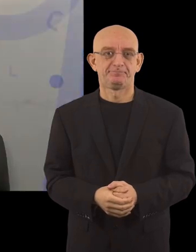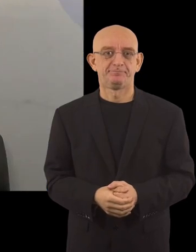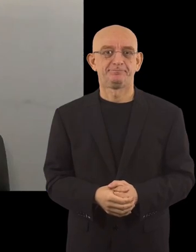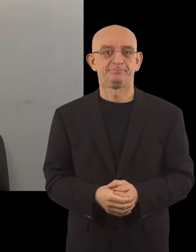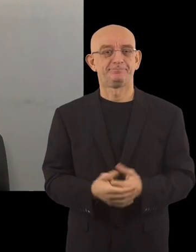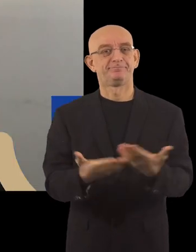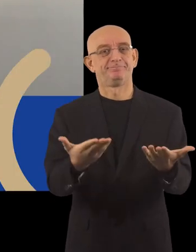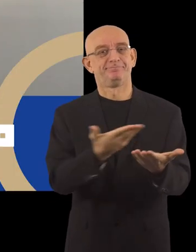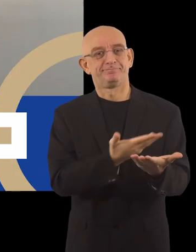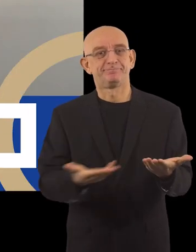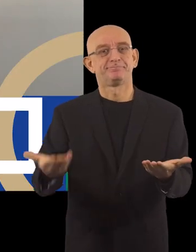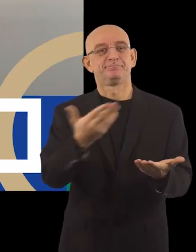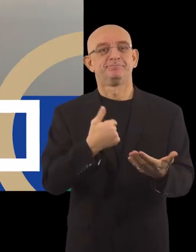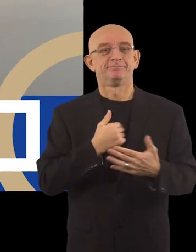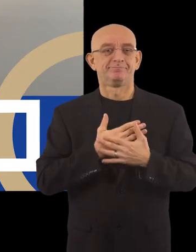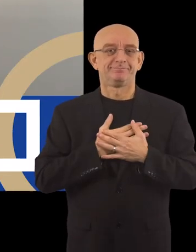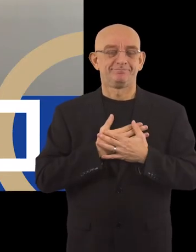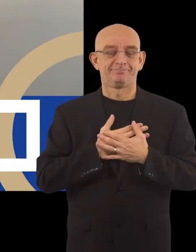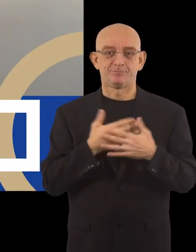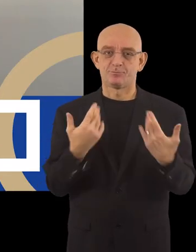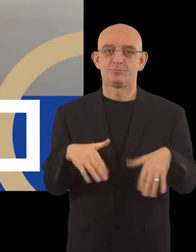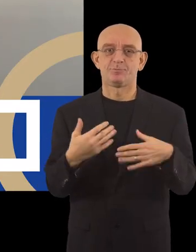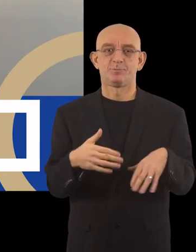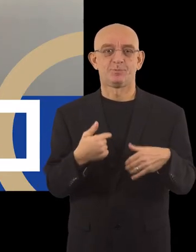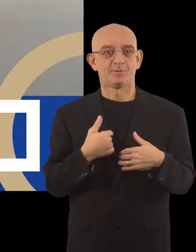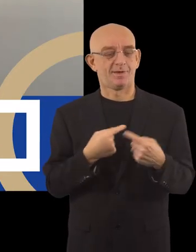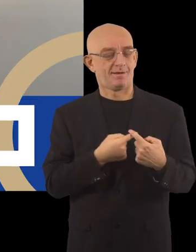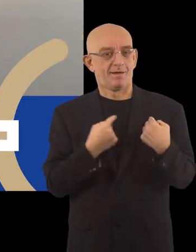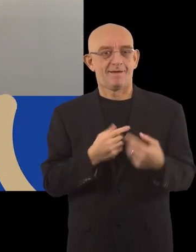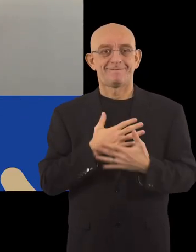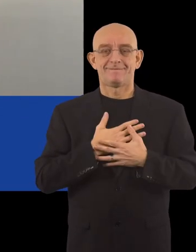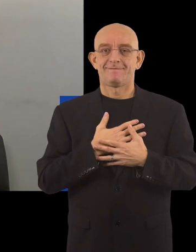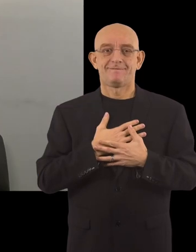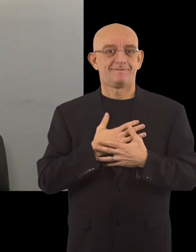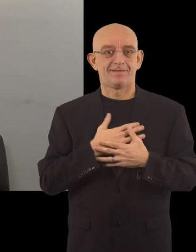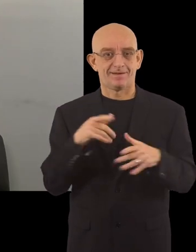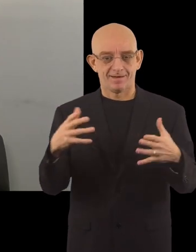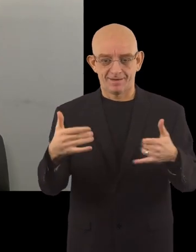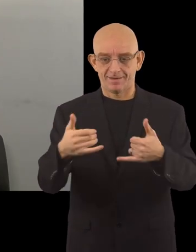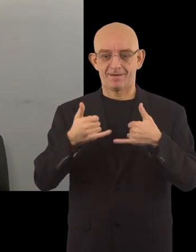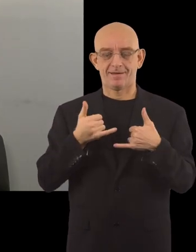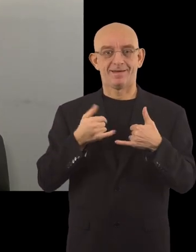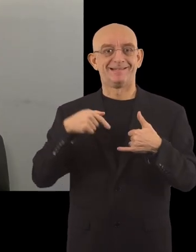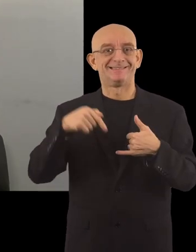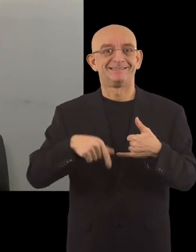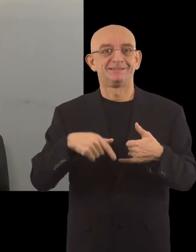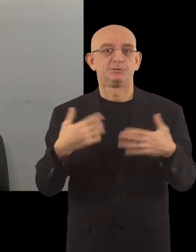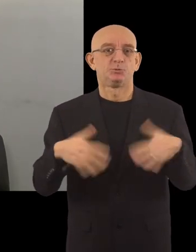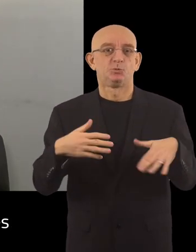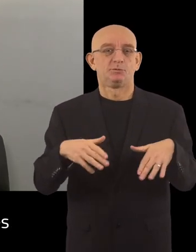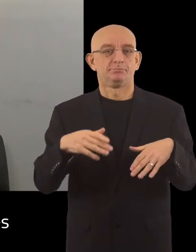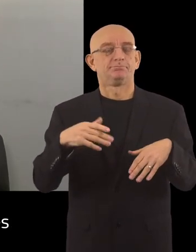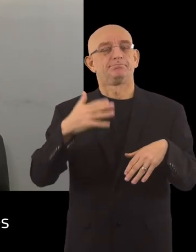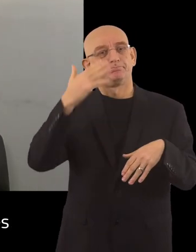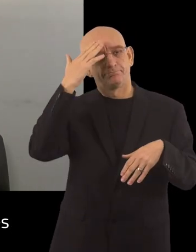Dear Mr. Shadi Abou Zaira, it's a great honour for us to receive this prestigious recognition